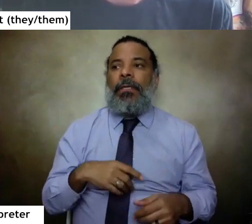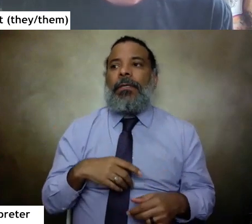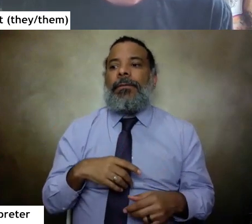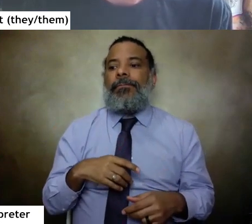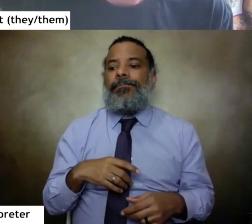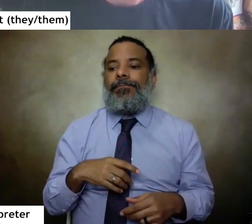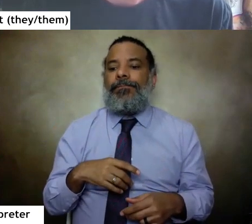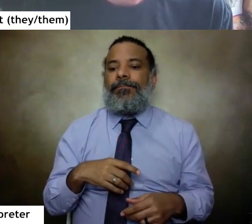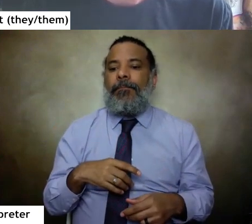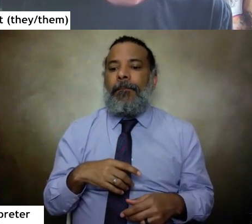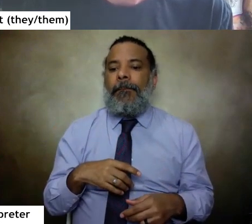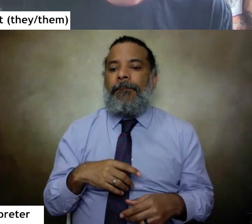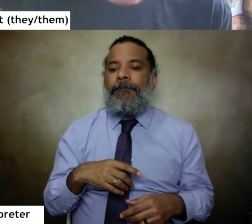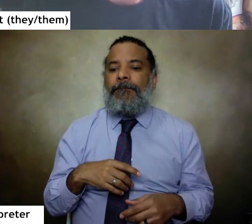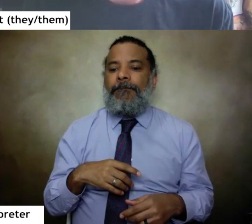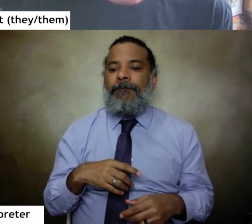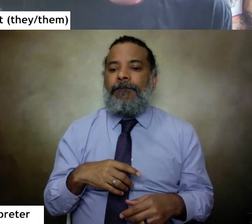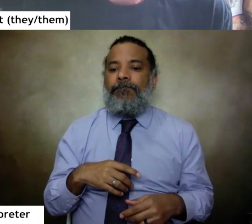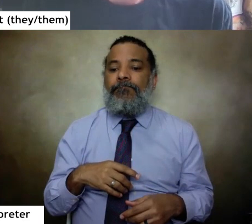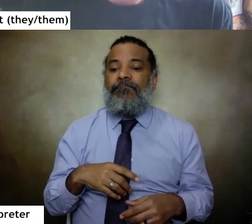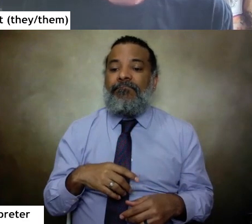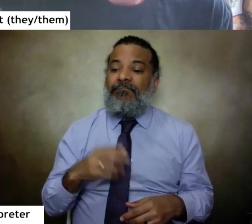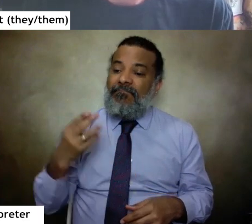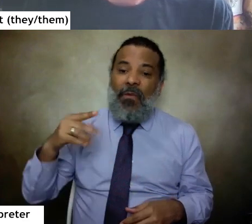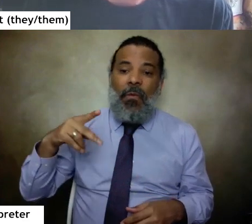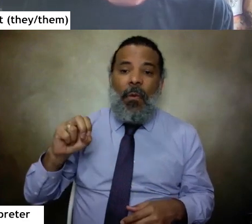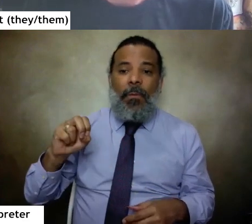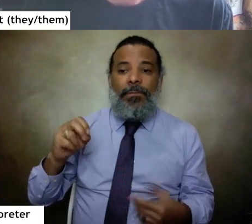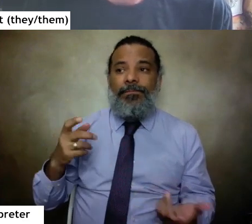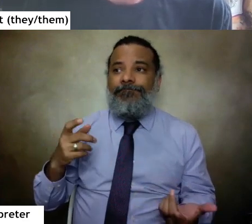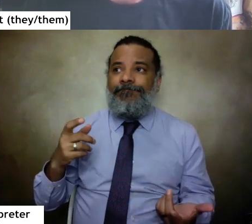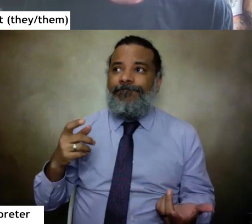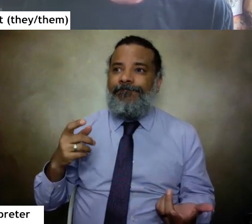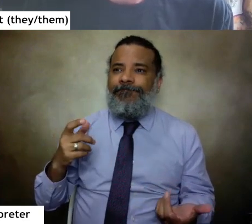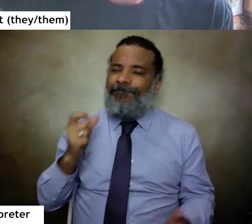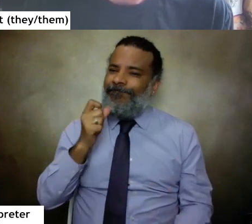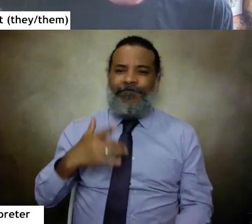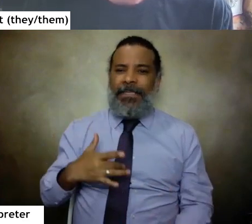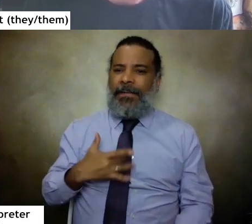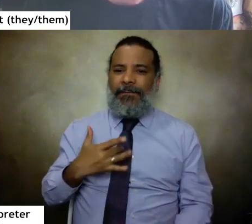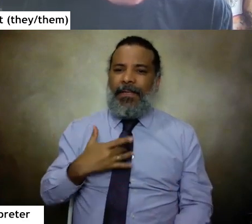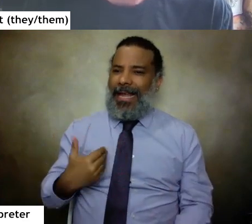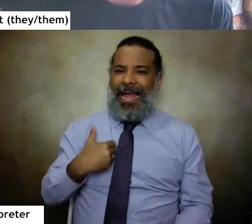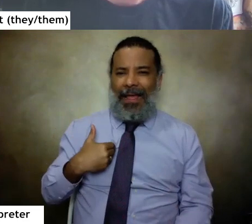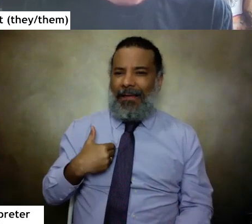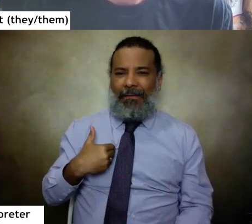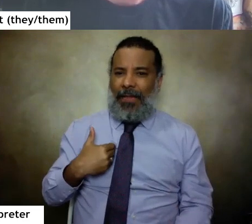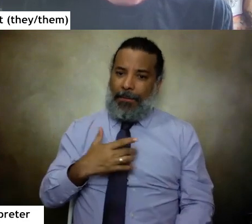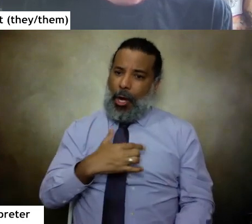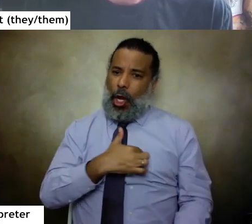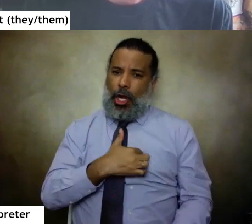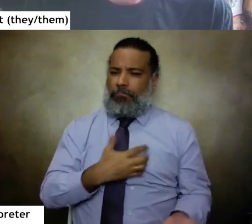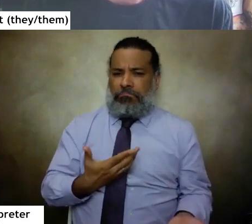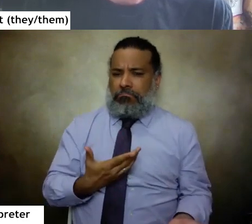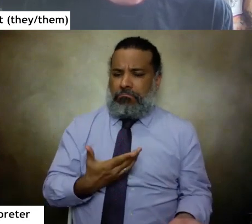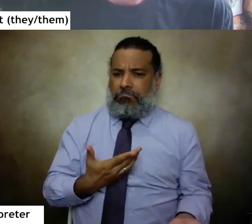hope is is a is not a feeling that i have either in in my heart in